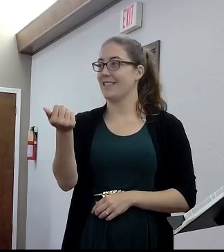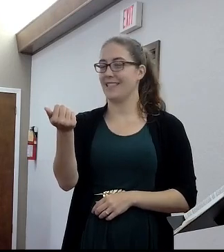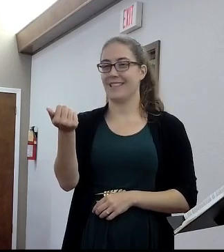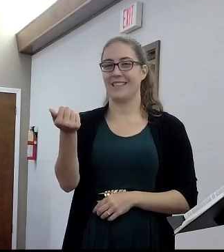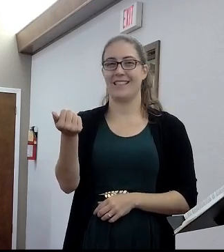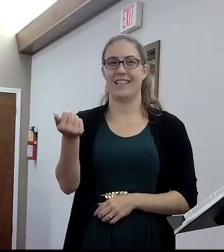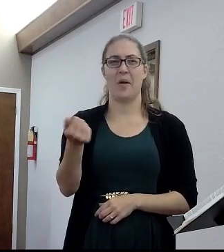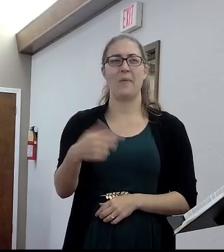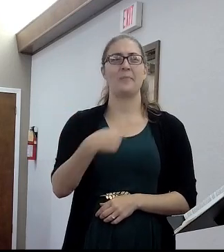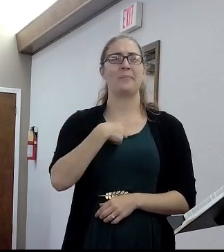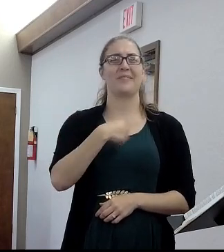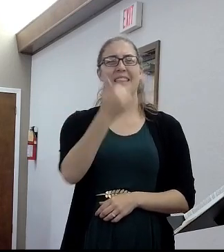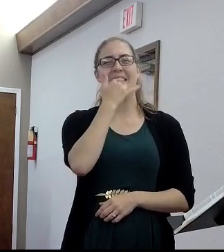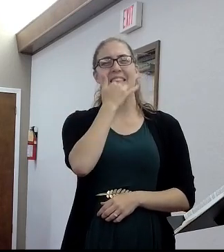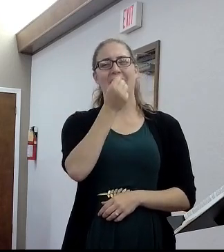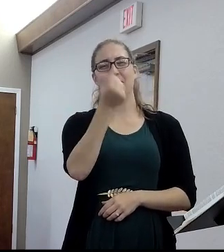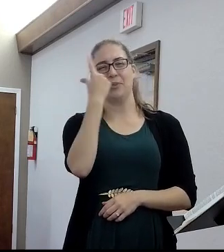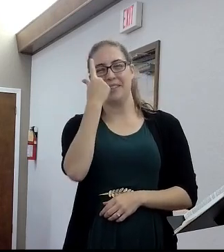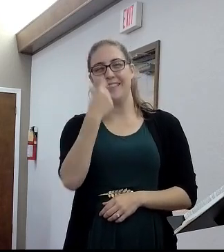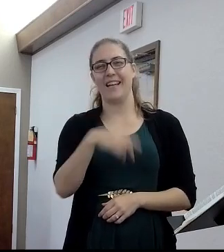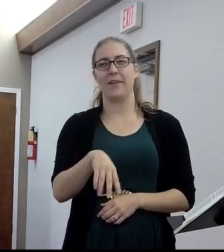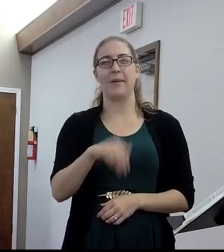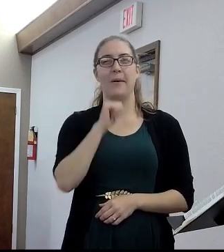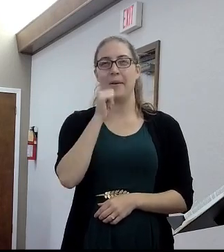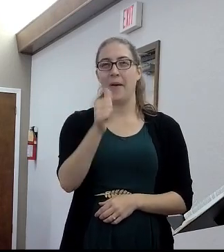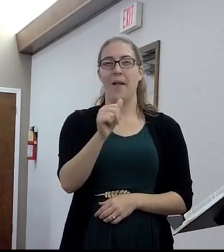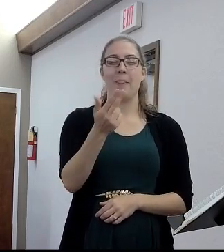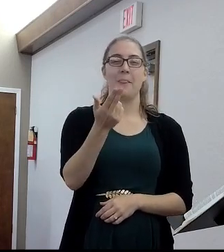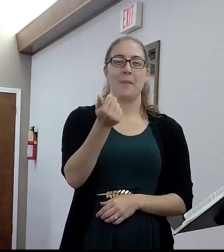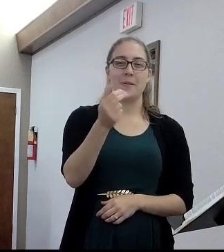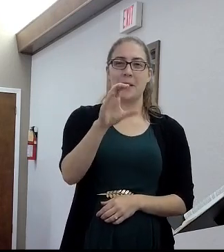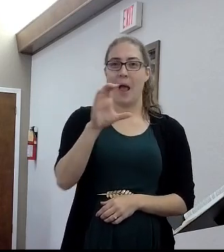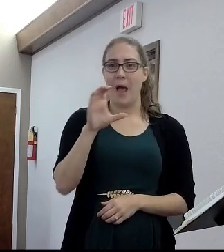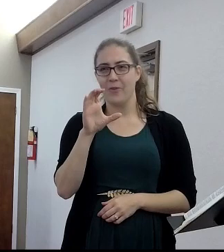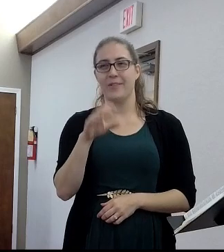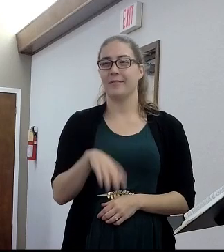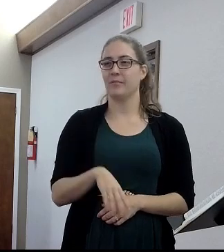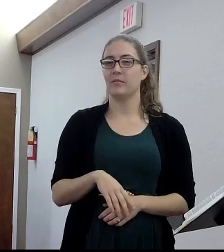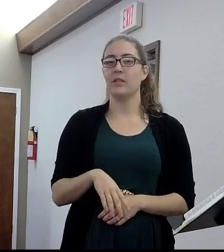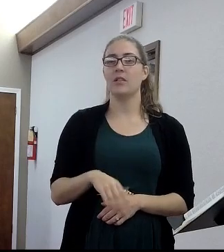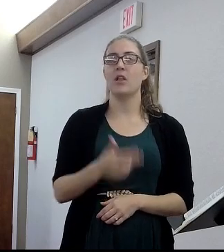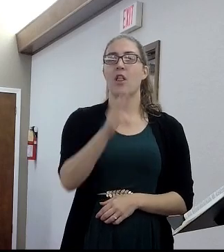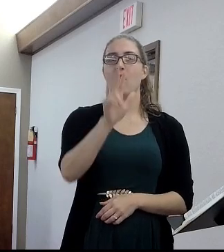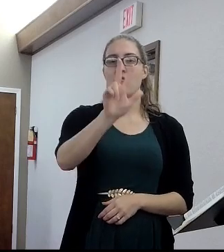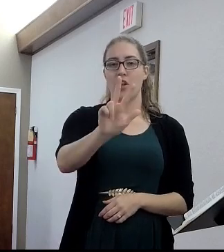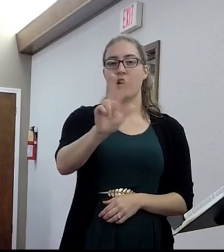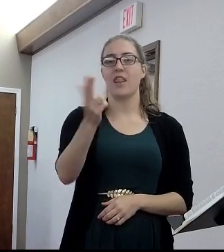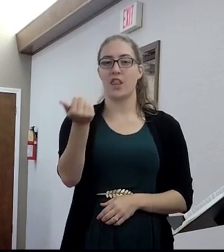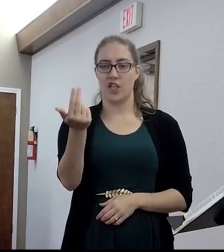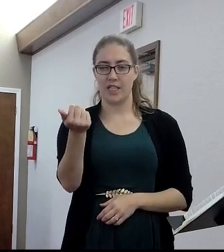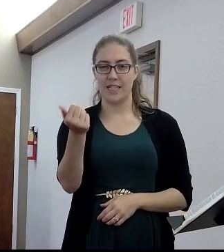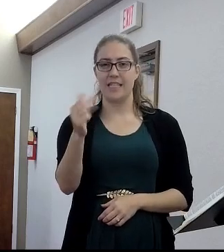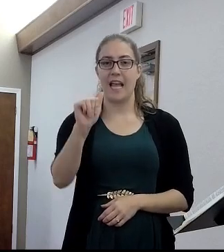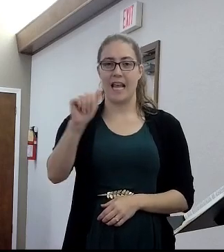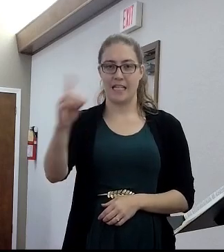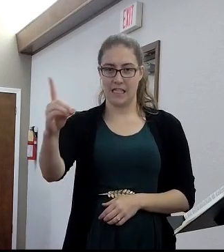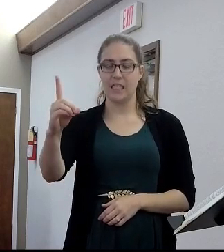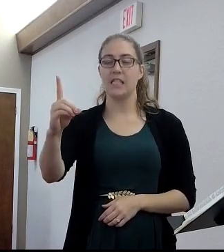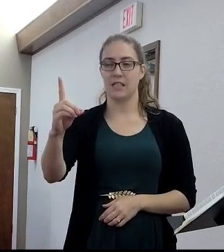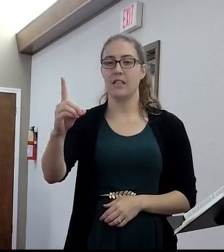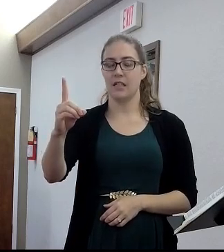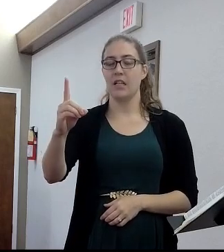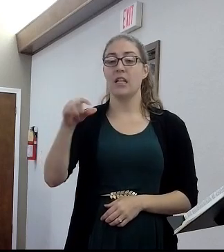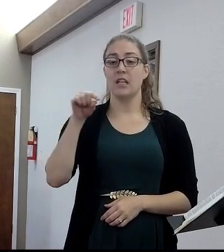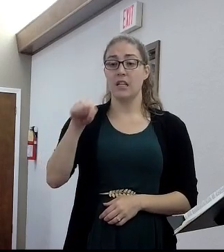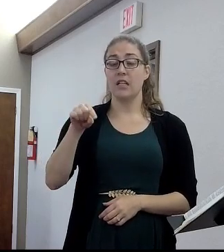was longer, Calvin. So, thank you, Calvin. Y'all should know that. That was good. 313, yeah. So, that's when the